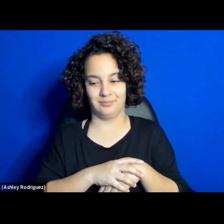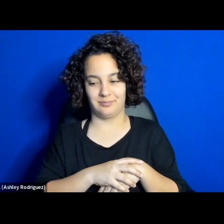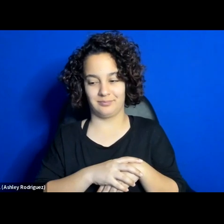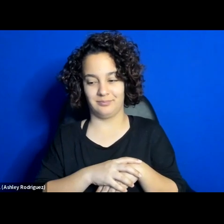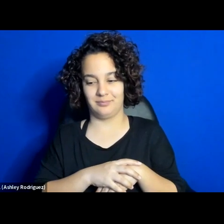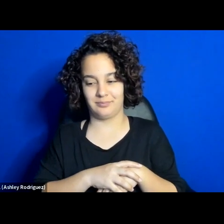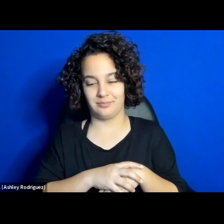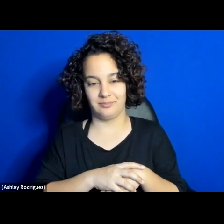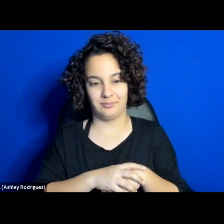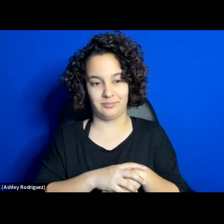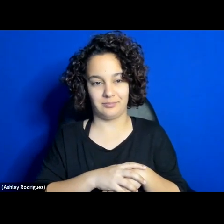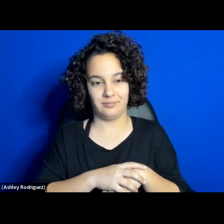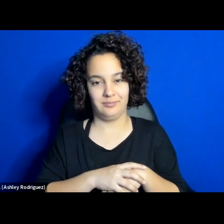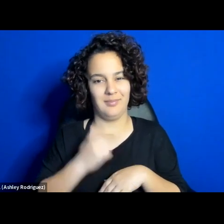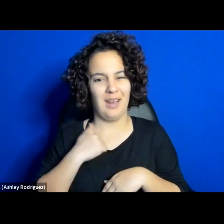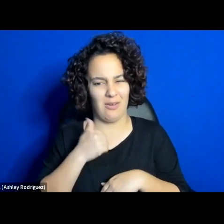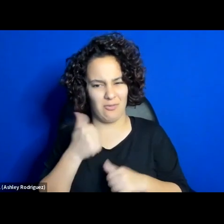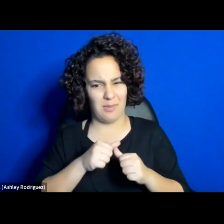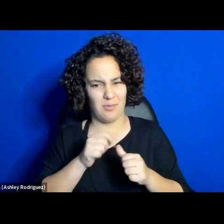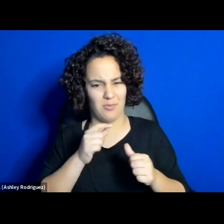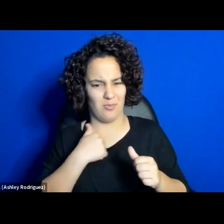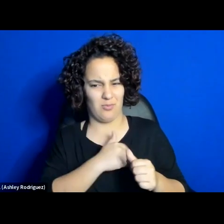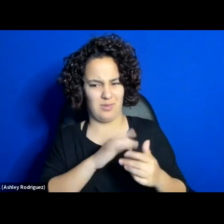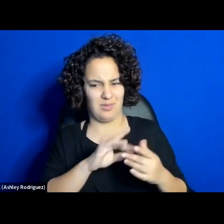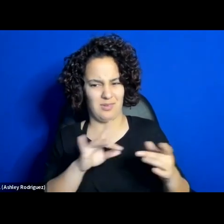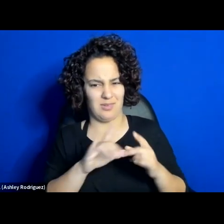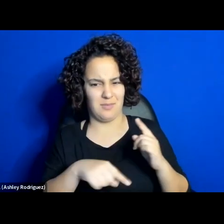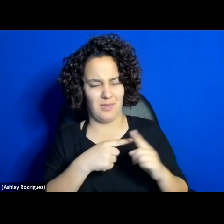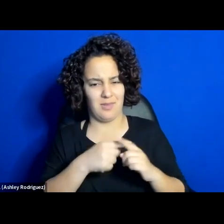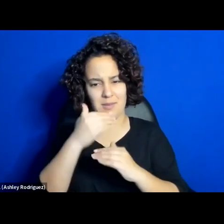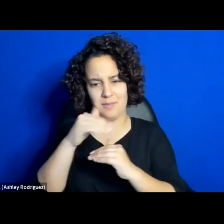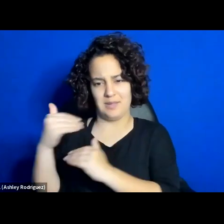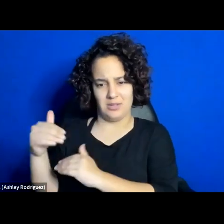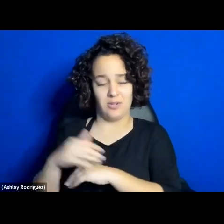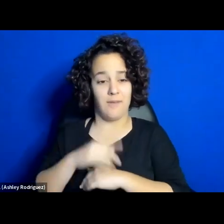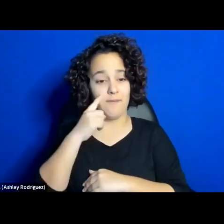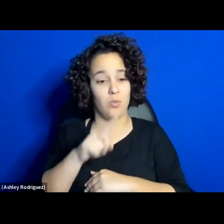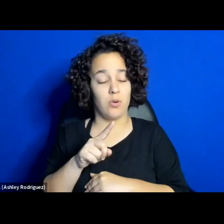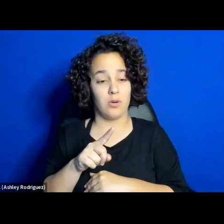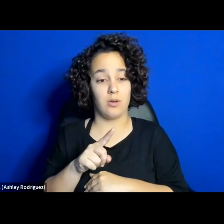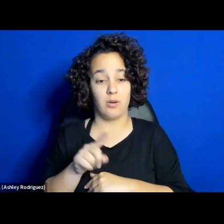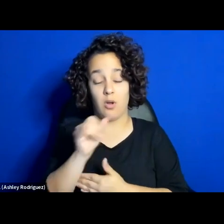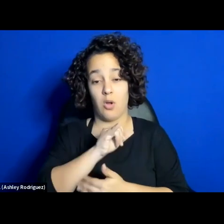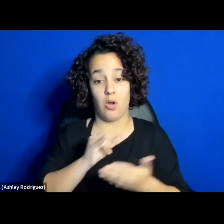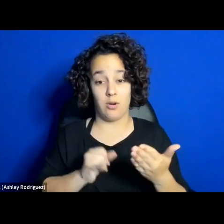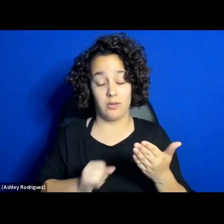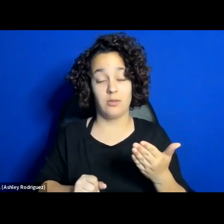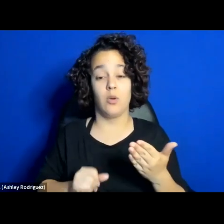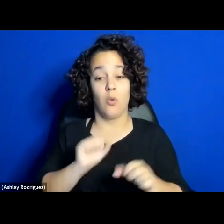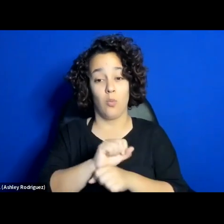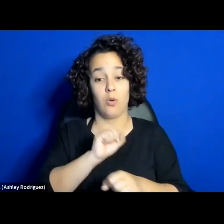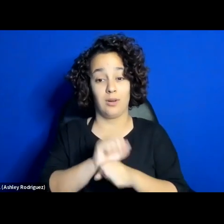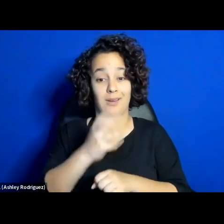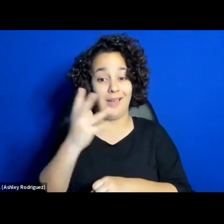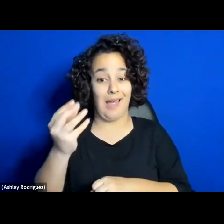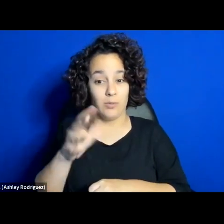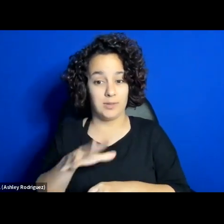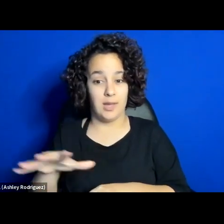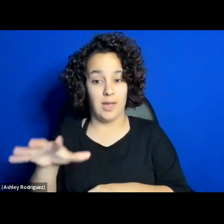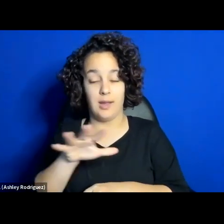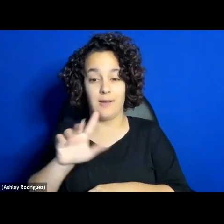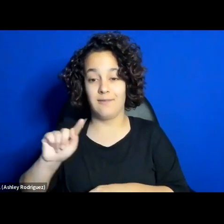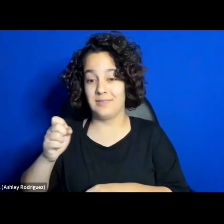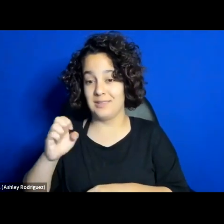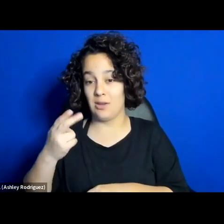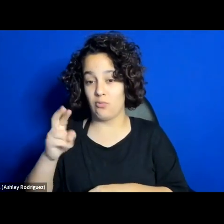we, I remember we talked about the limitations, actually, especially for artists working outside of Tehran, you know, in other cities.